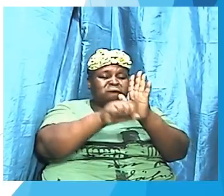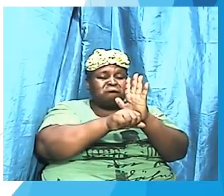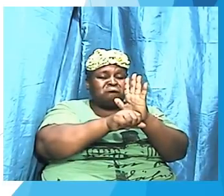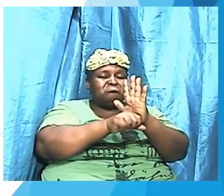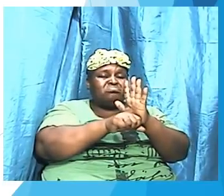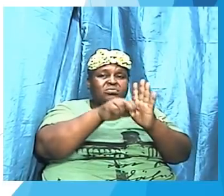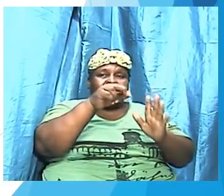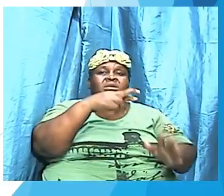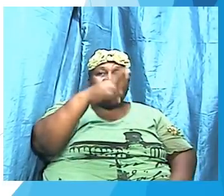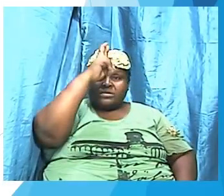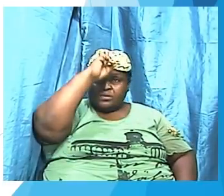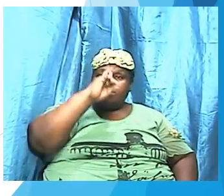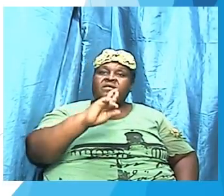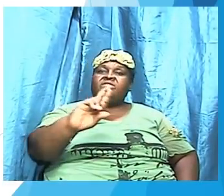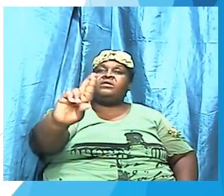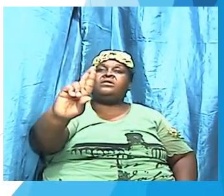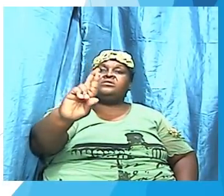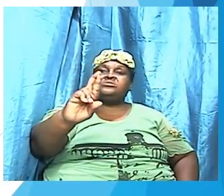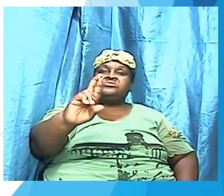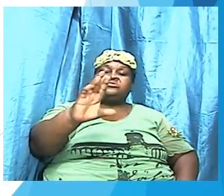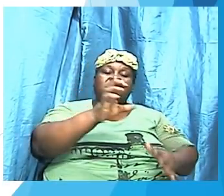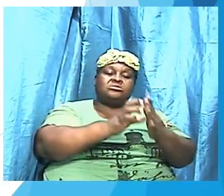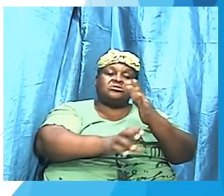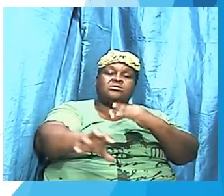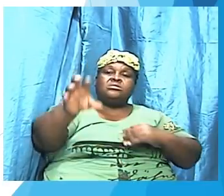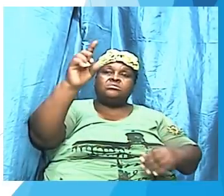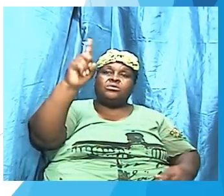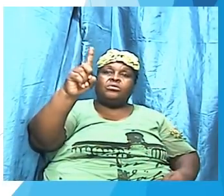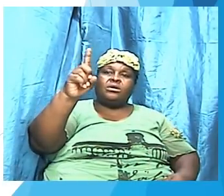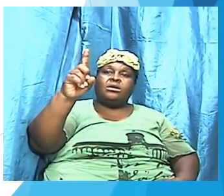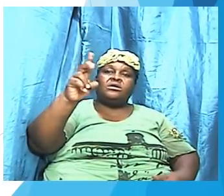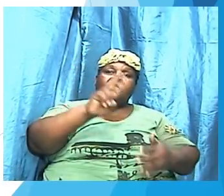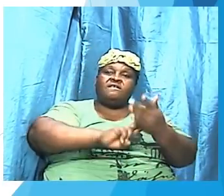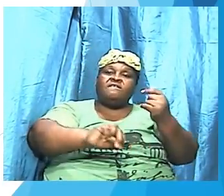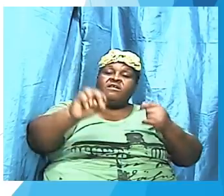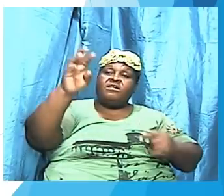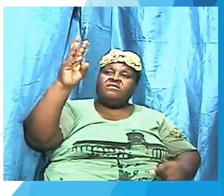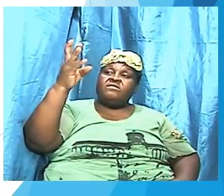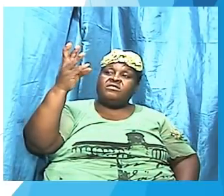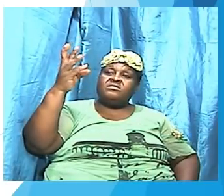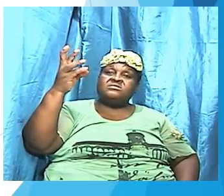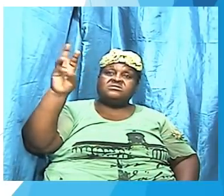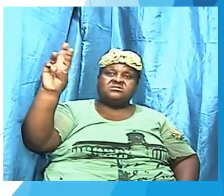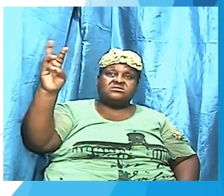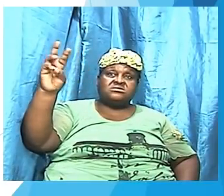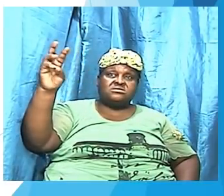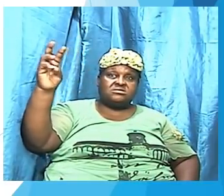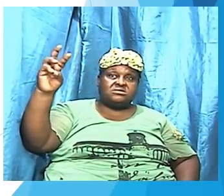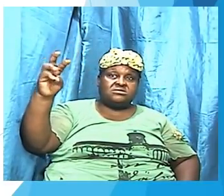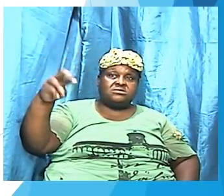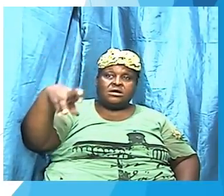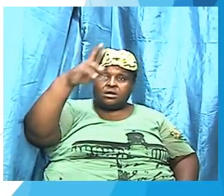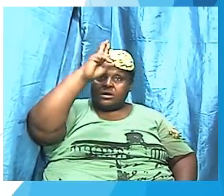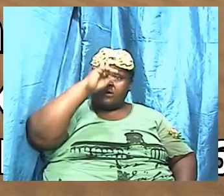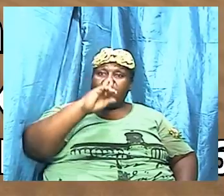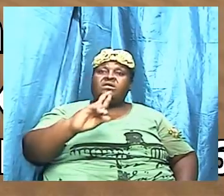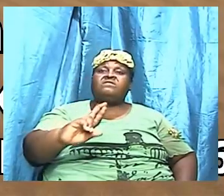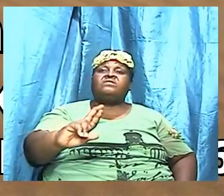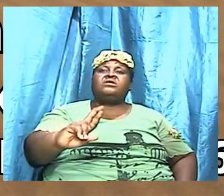chapter 1 and verse 16, and we look also over in Revelation